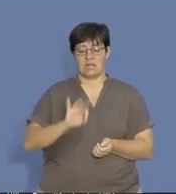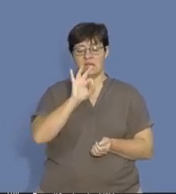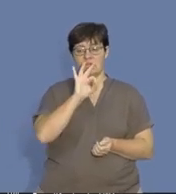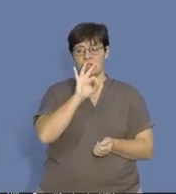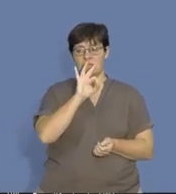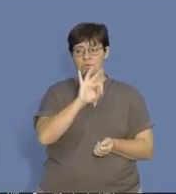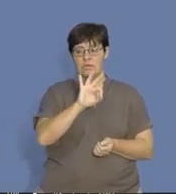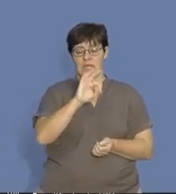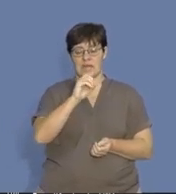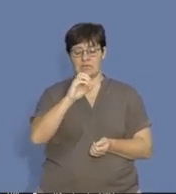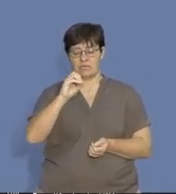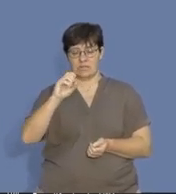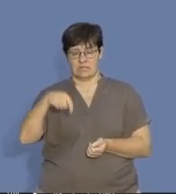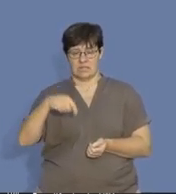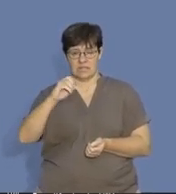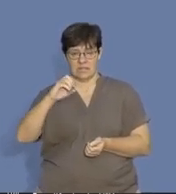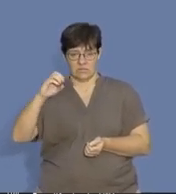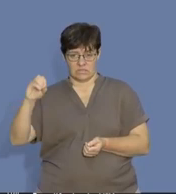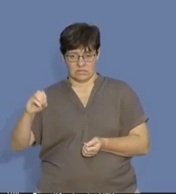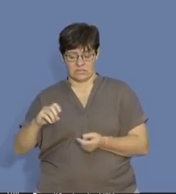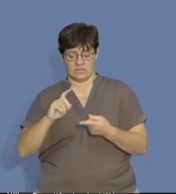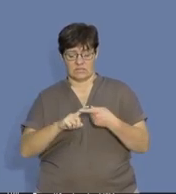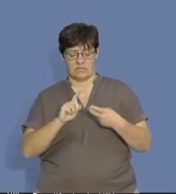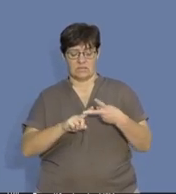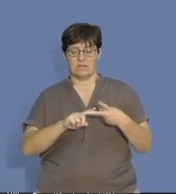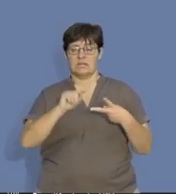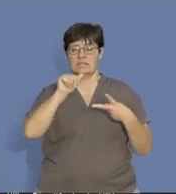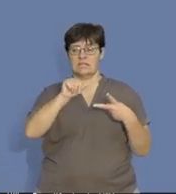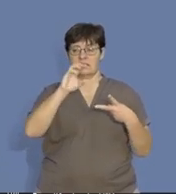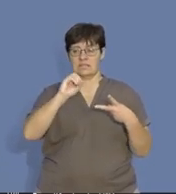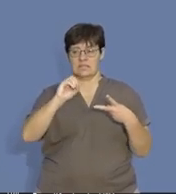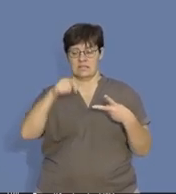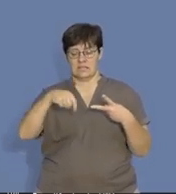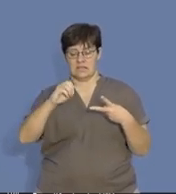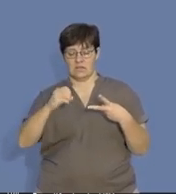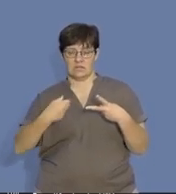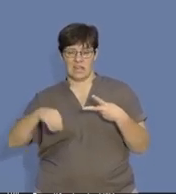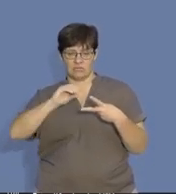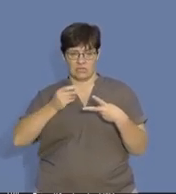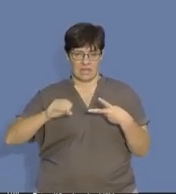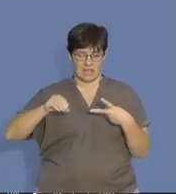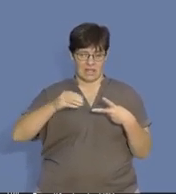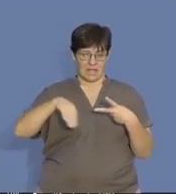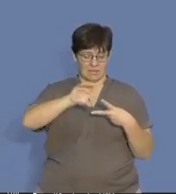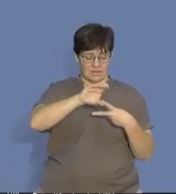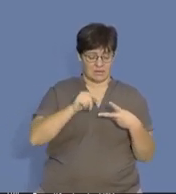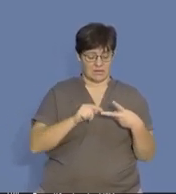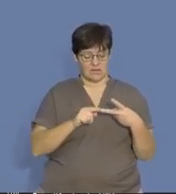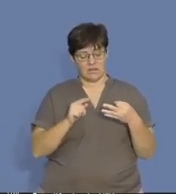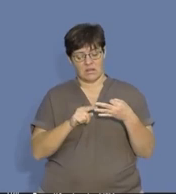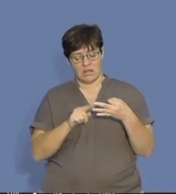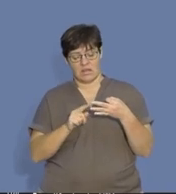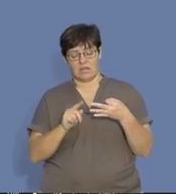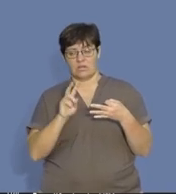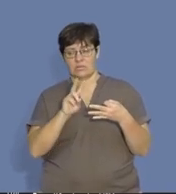300,000, plus the 60,000 interest on capital, plus 23